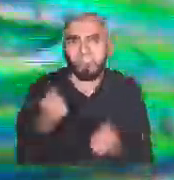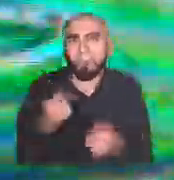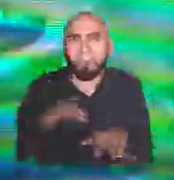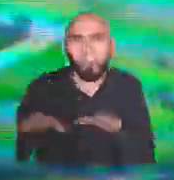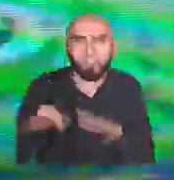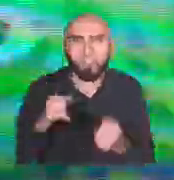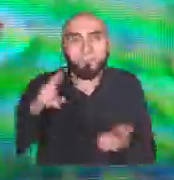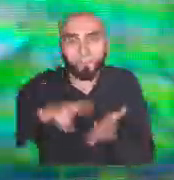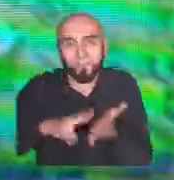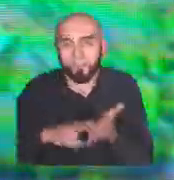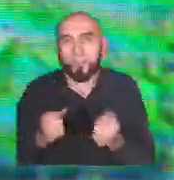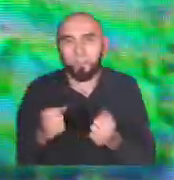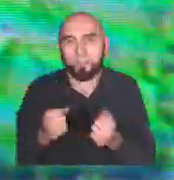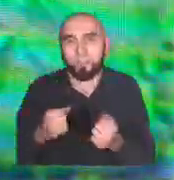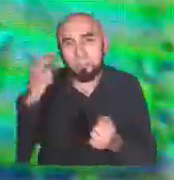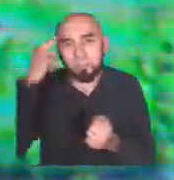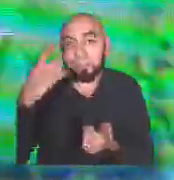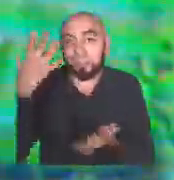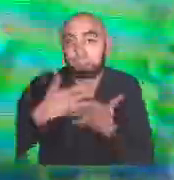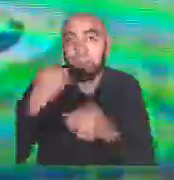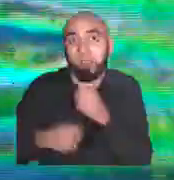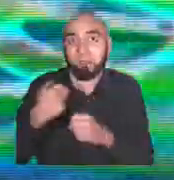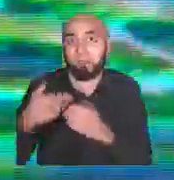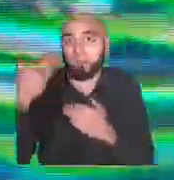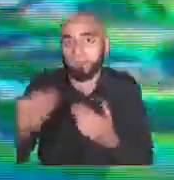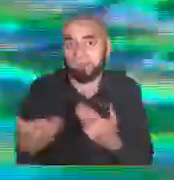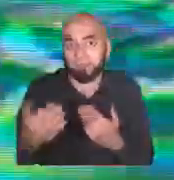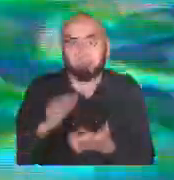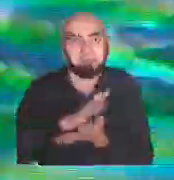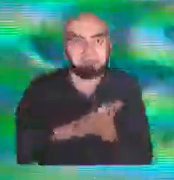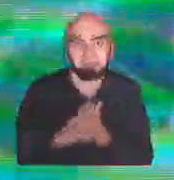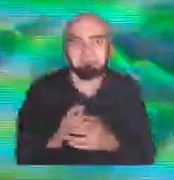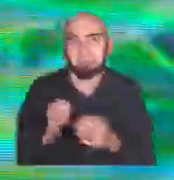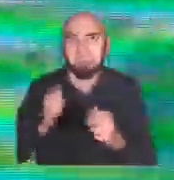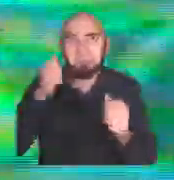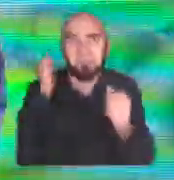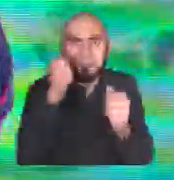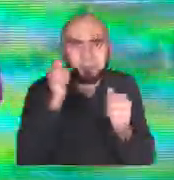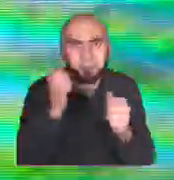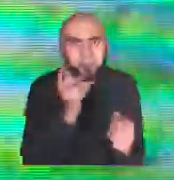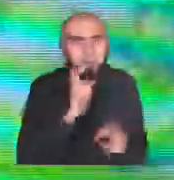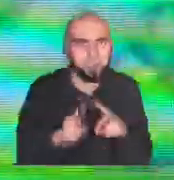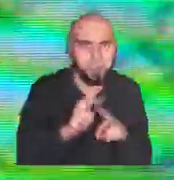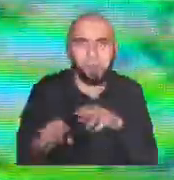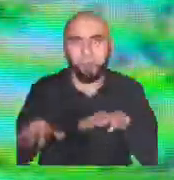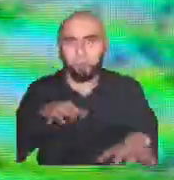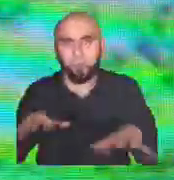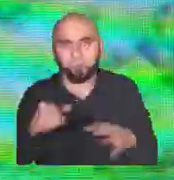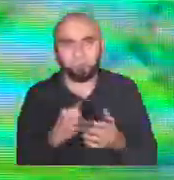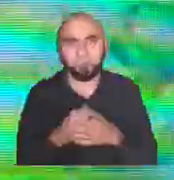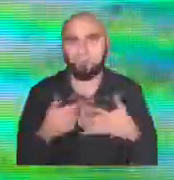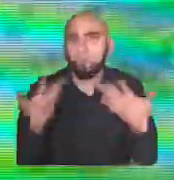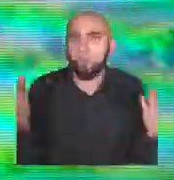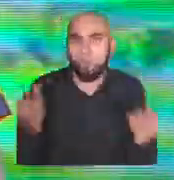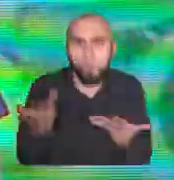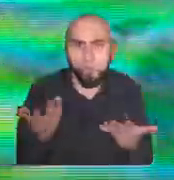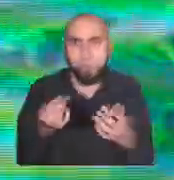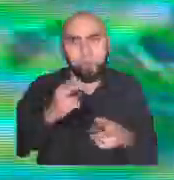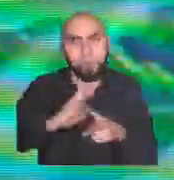still need to get something done. How do we design with the least amount of tech to solve the problem?